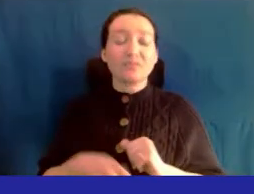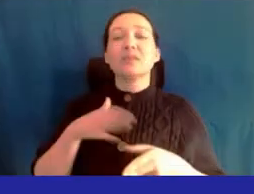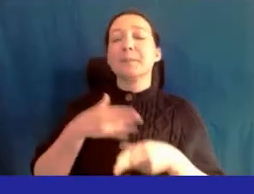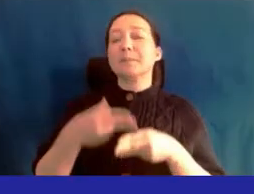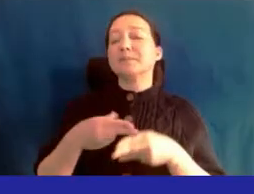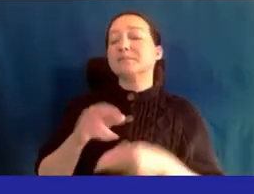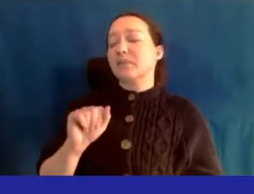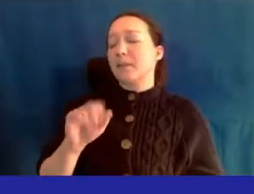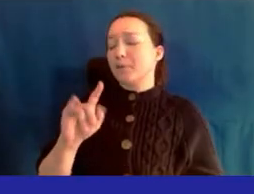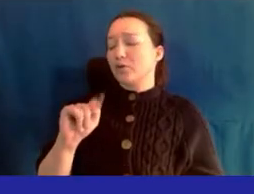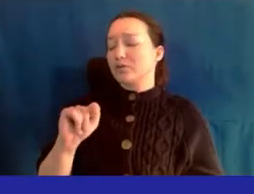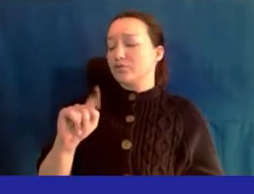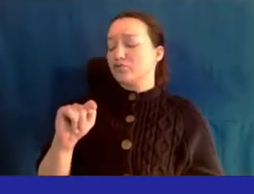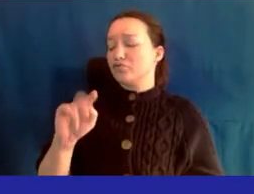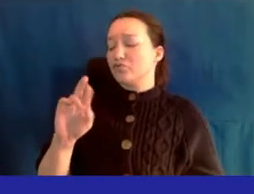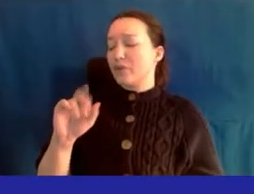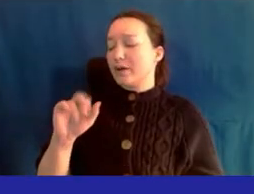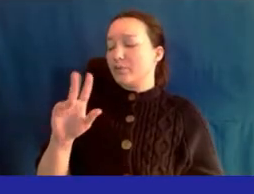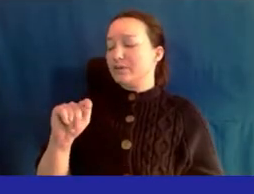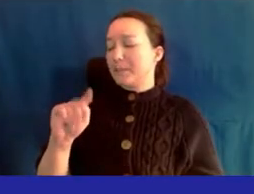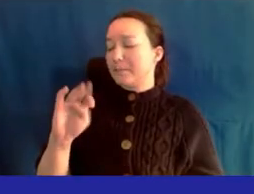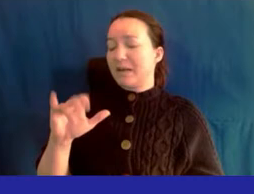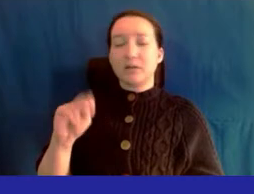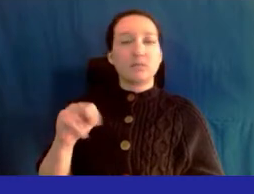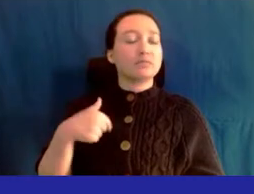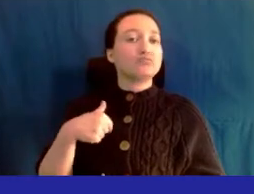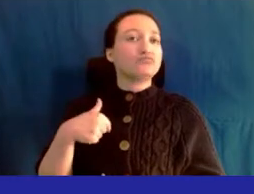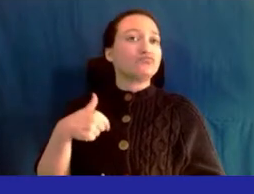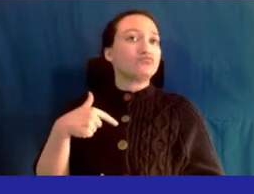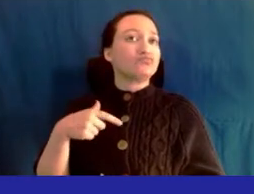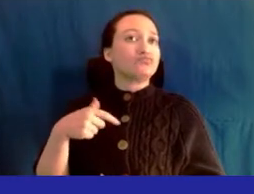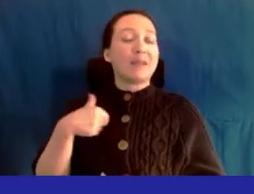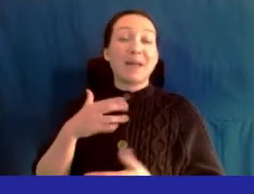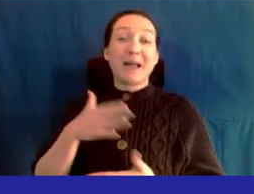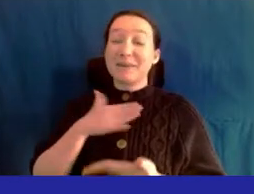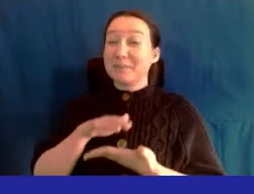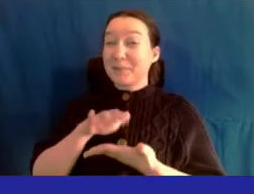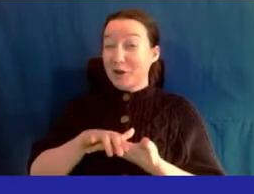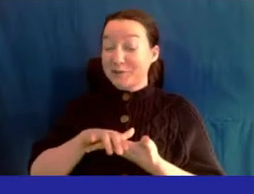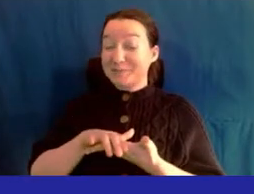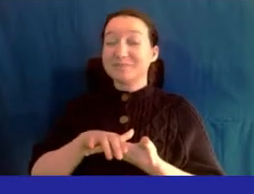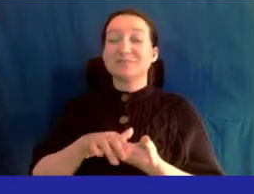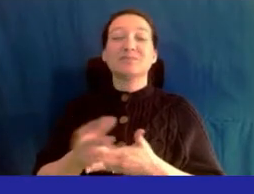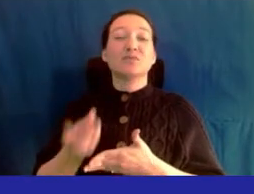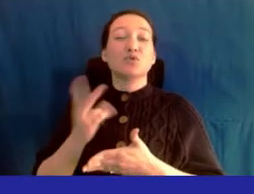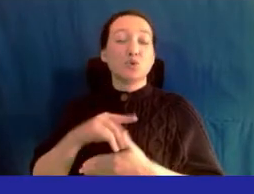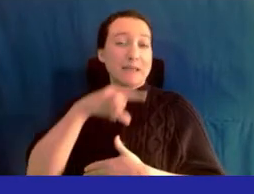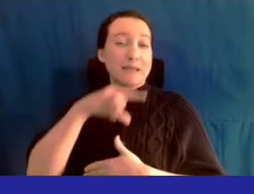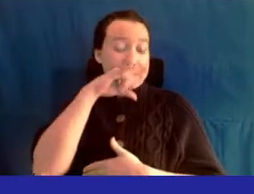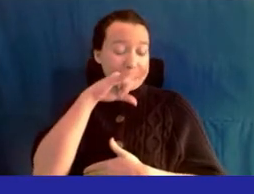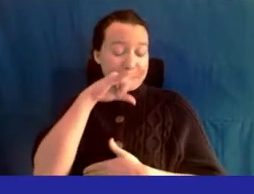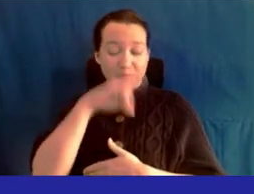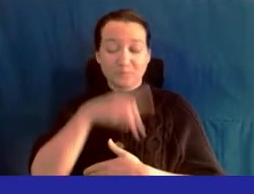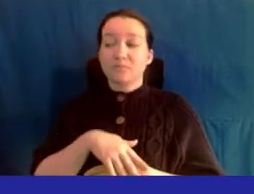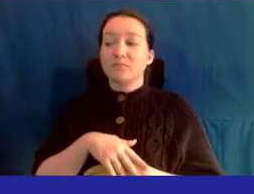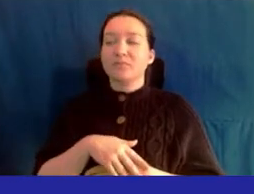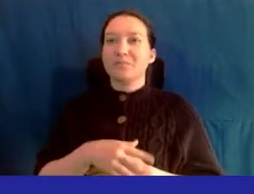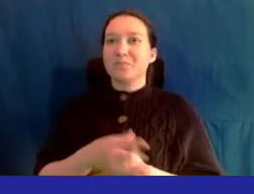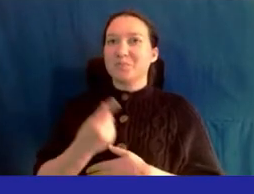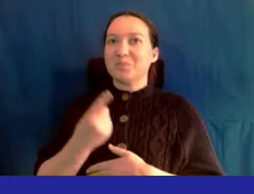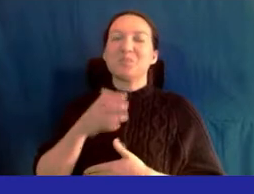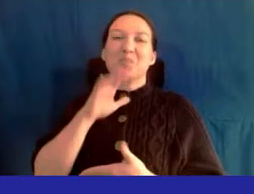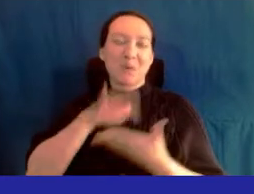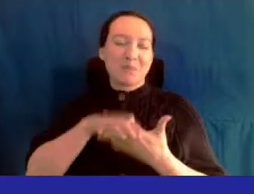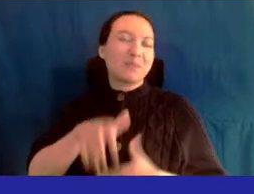is Albert Trottman, and a little bit about myself. I'm happily married, two children, and I have one on the way.